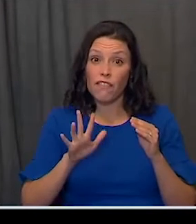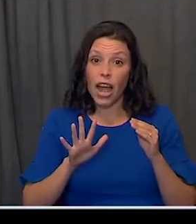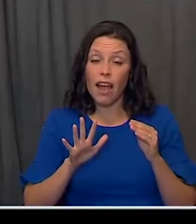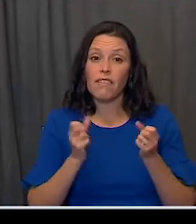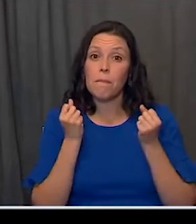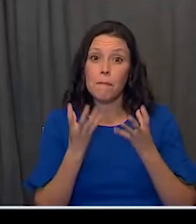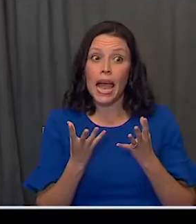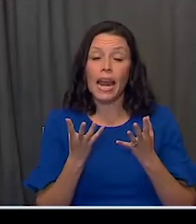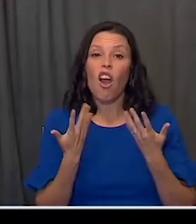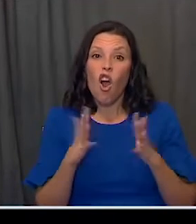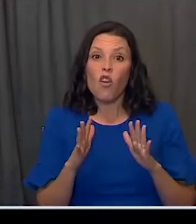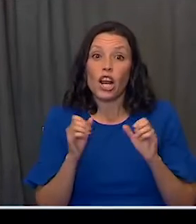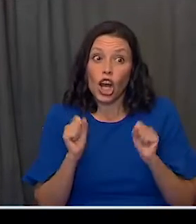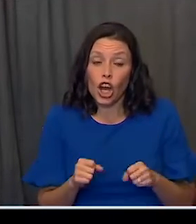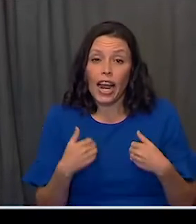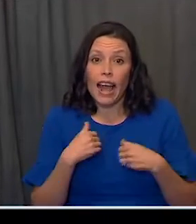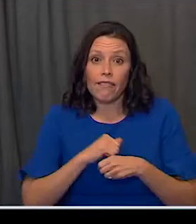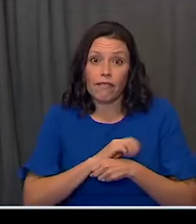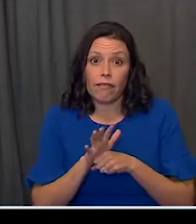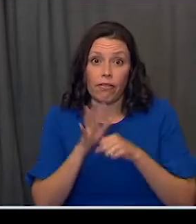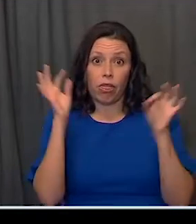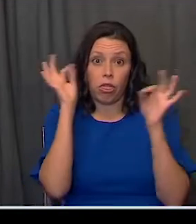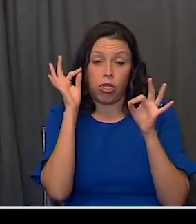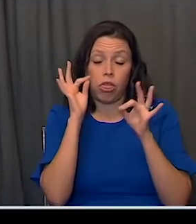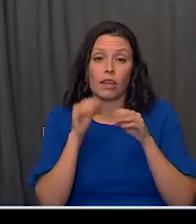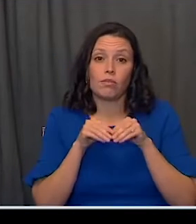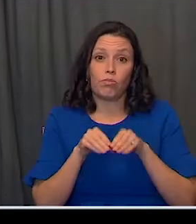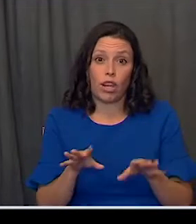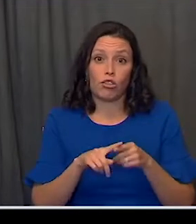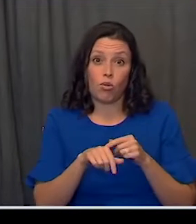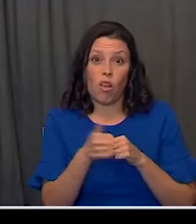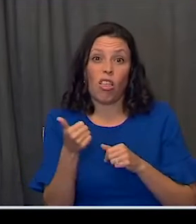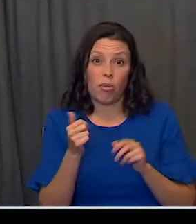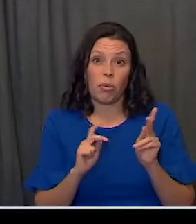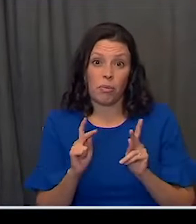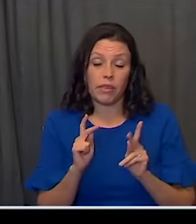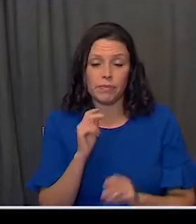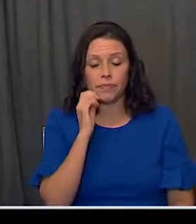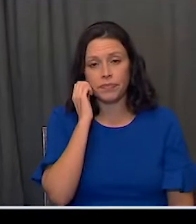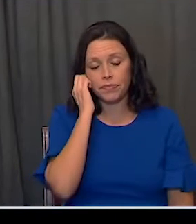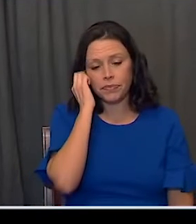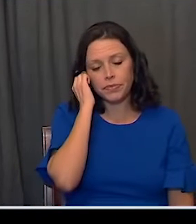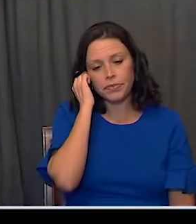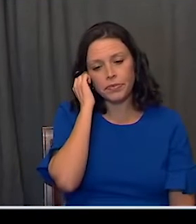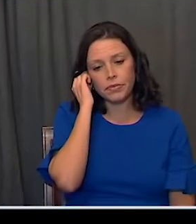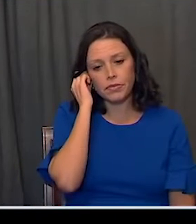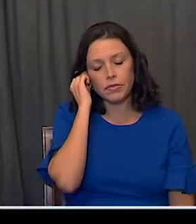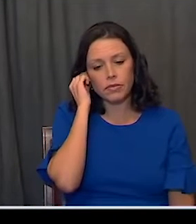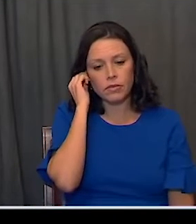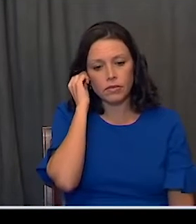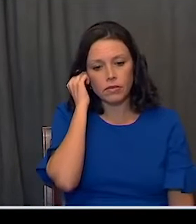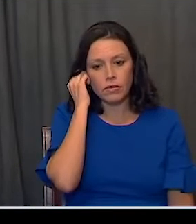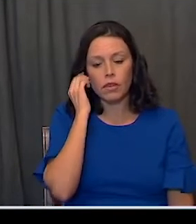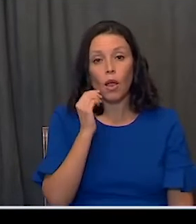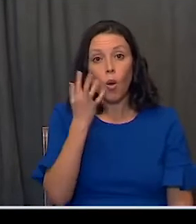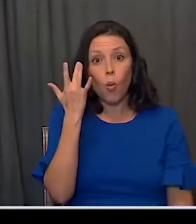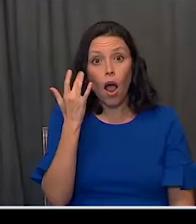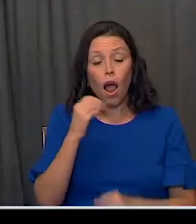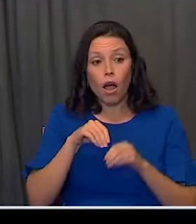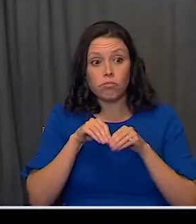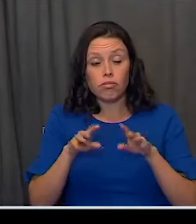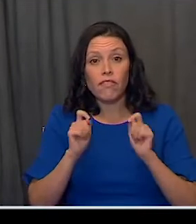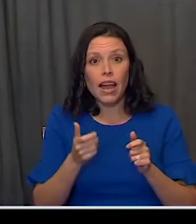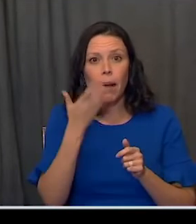many could be infected and unknowingly spreading the virus. This virus increased so rapidly because there was an